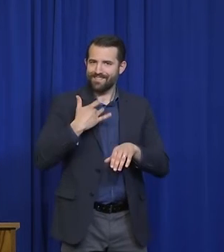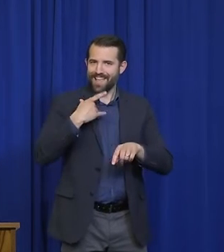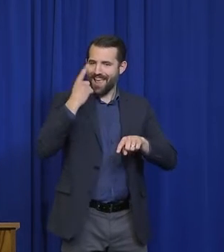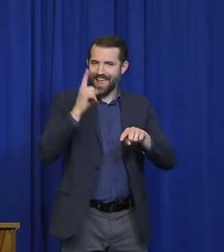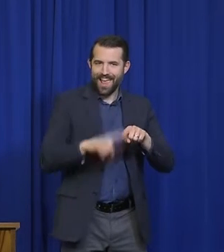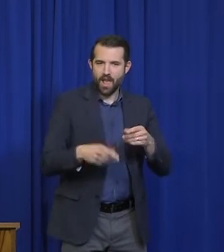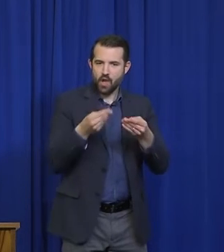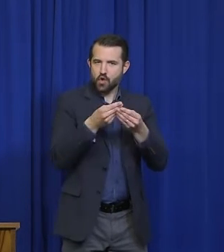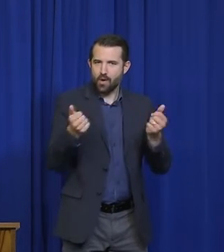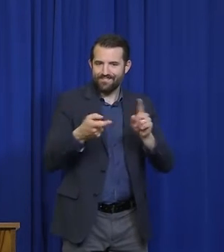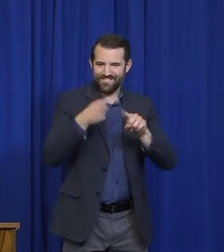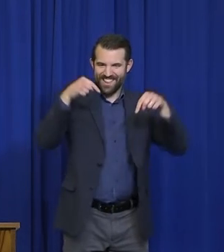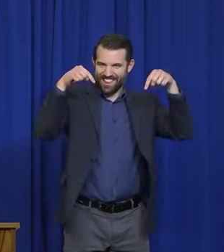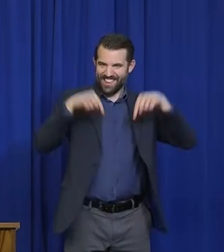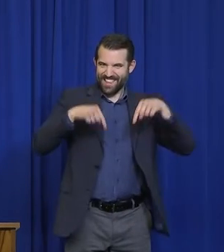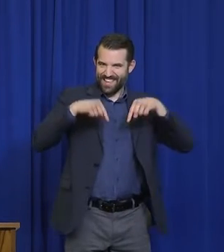reopen?